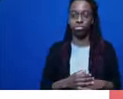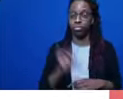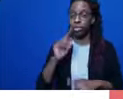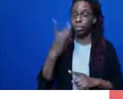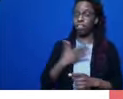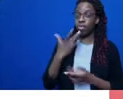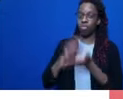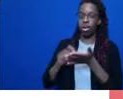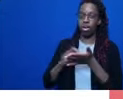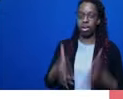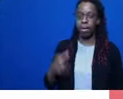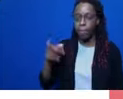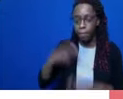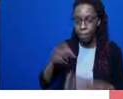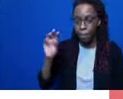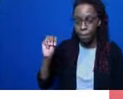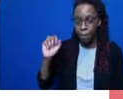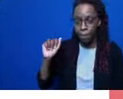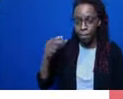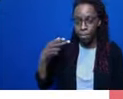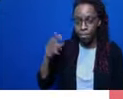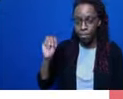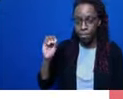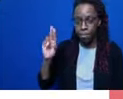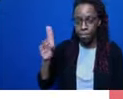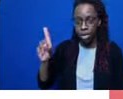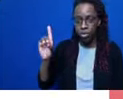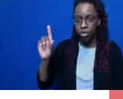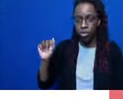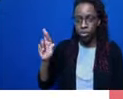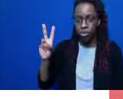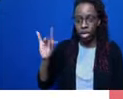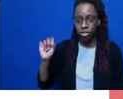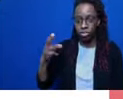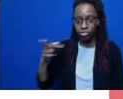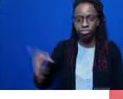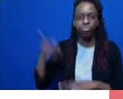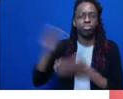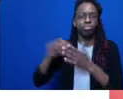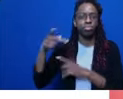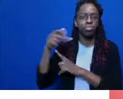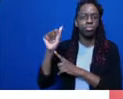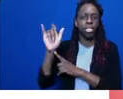And so we're going to read the poem called The Prison Cell. And I'll just read it out loud.